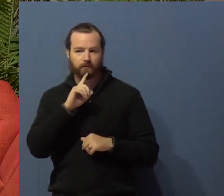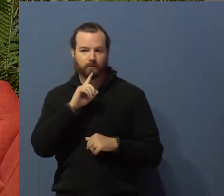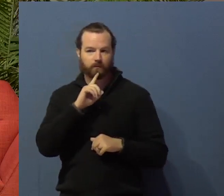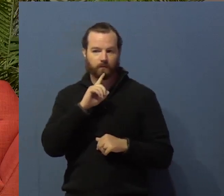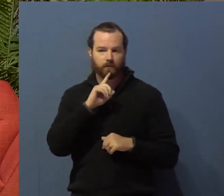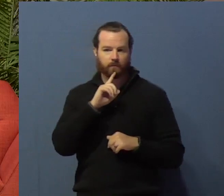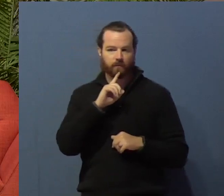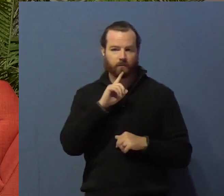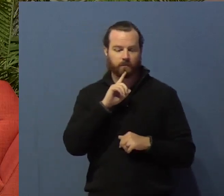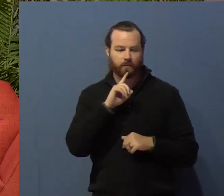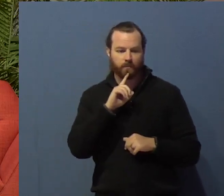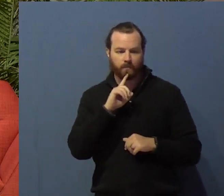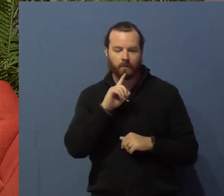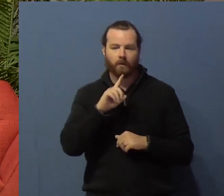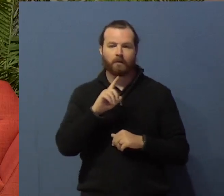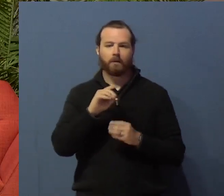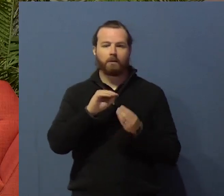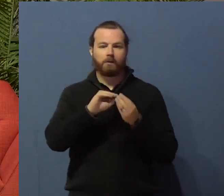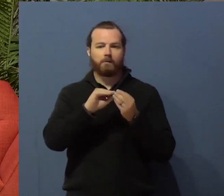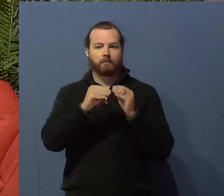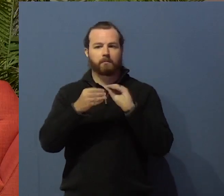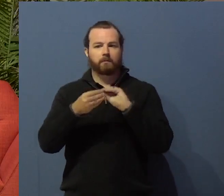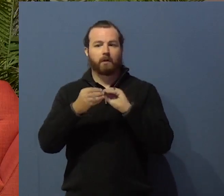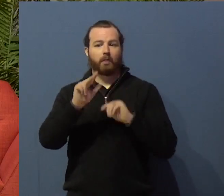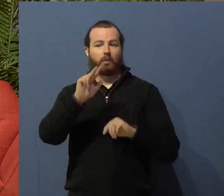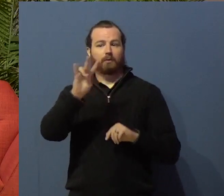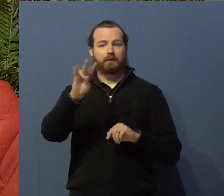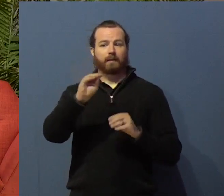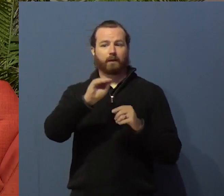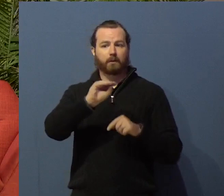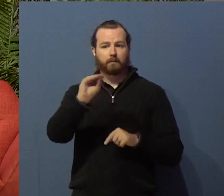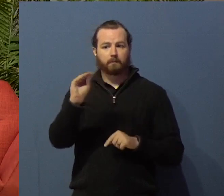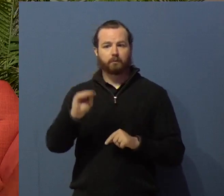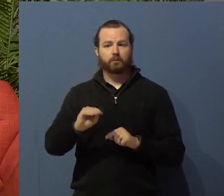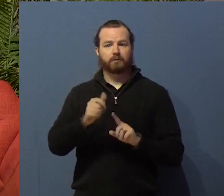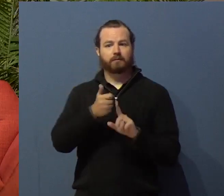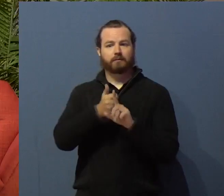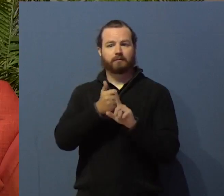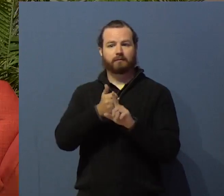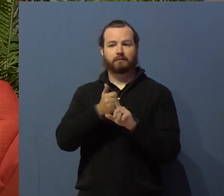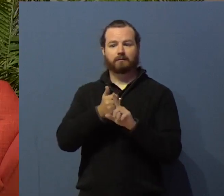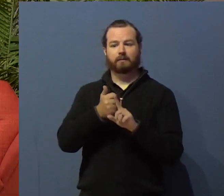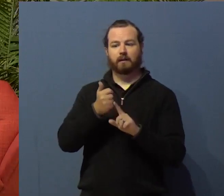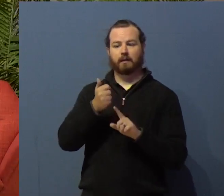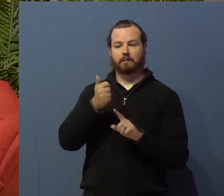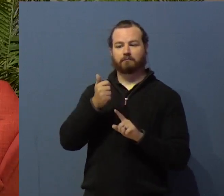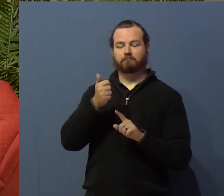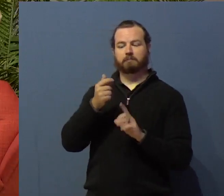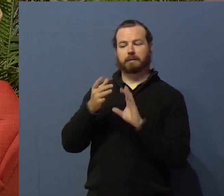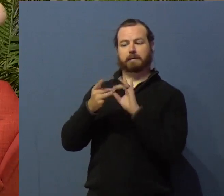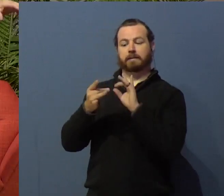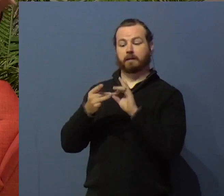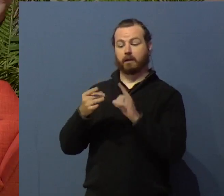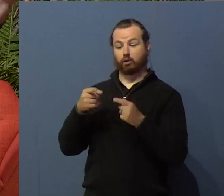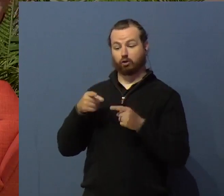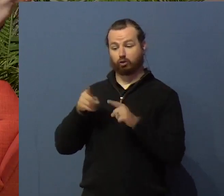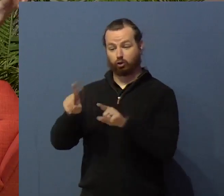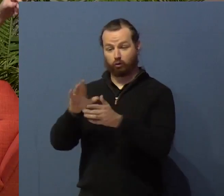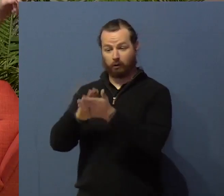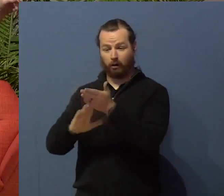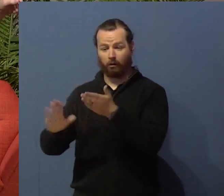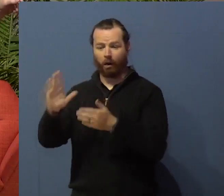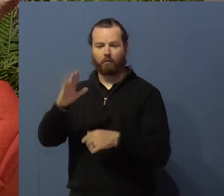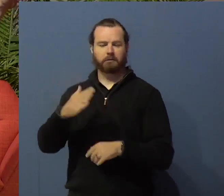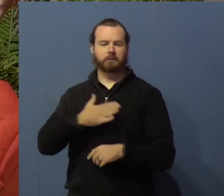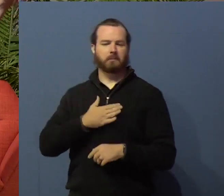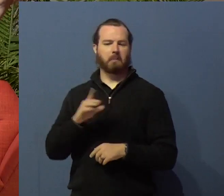number of people, 37%, who said that their disabilities didn't bother them while they were in college. I'm still trying to work that one